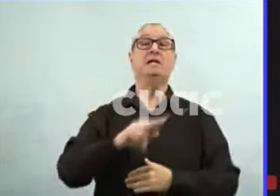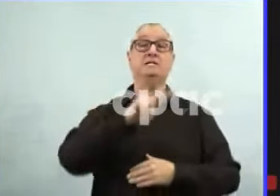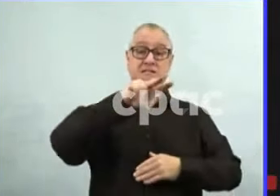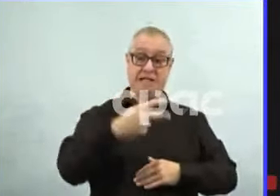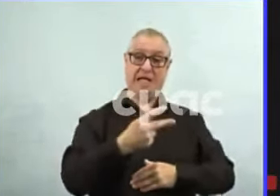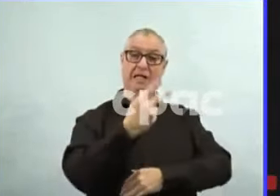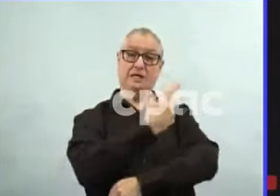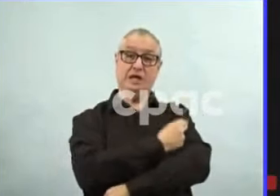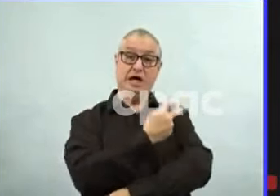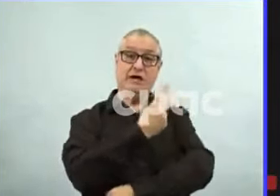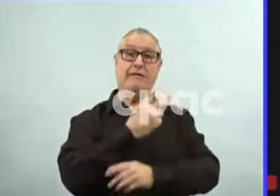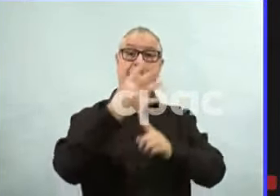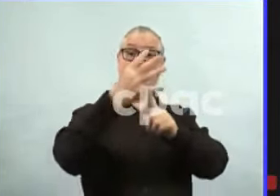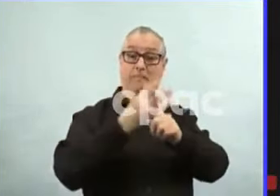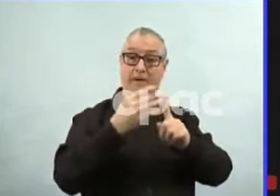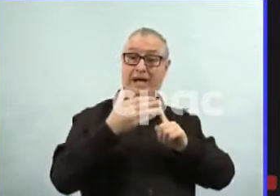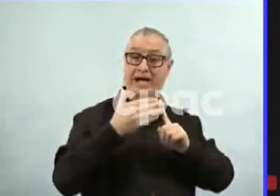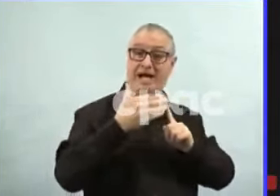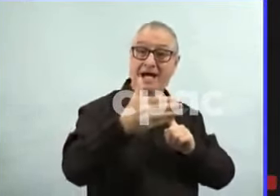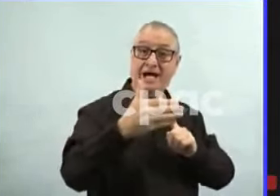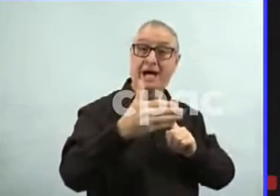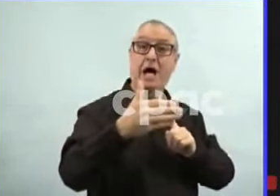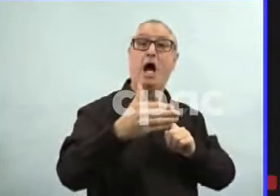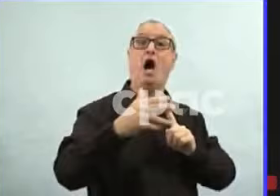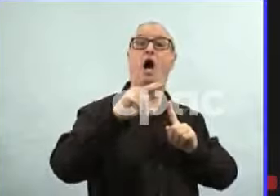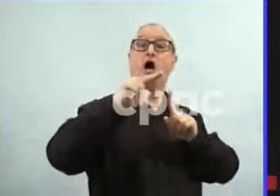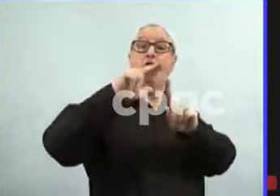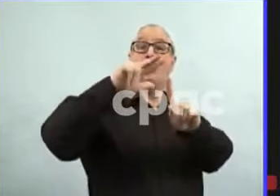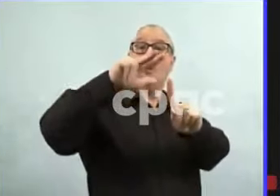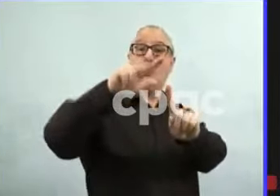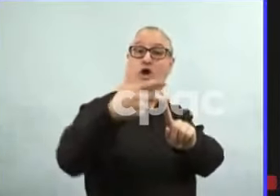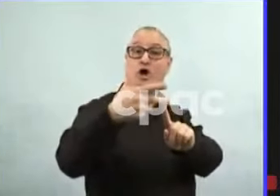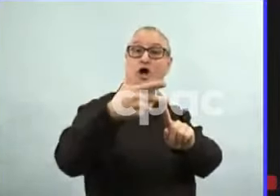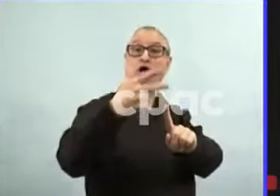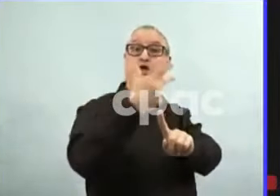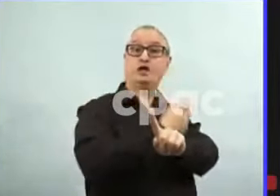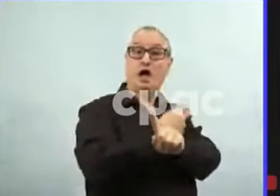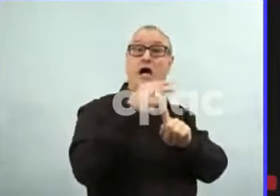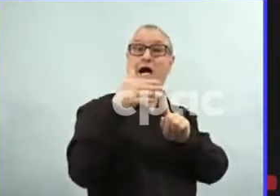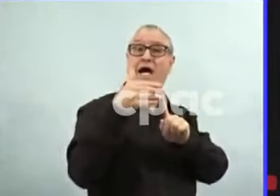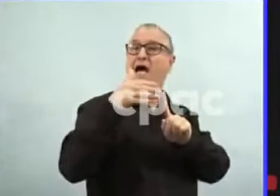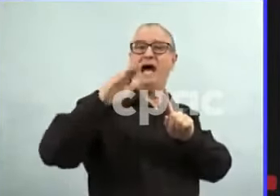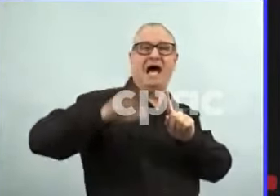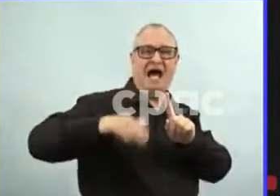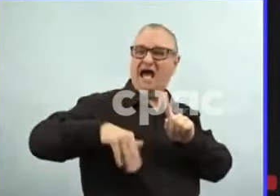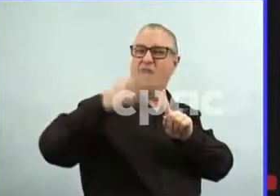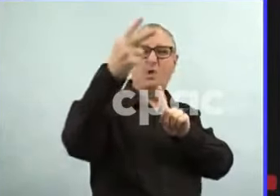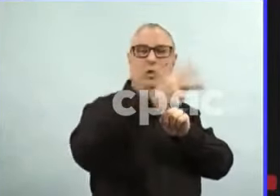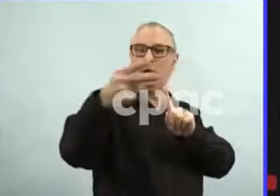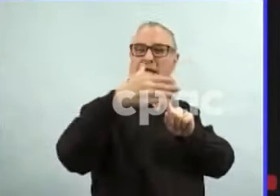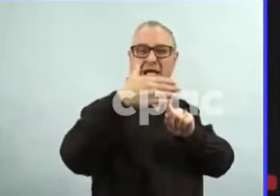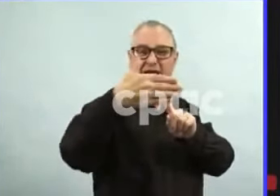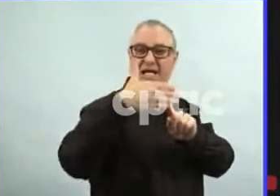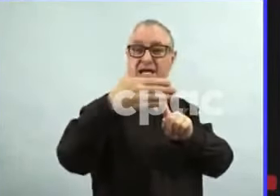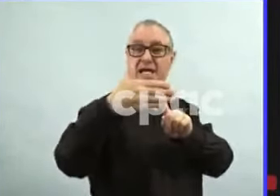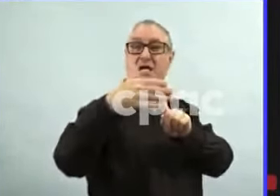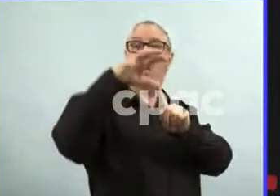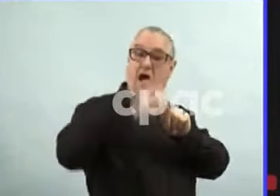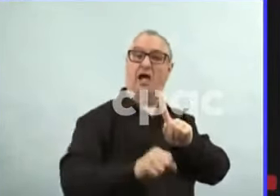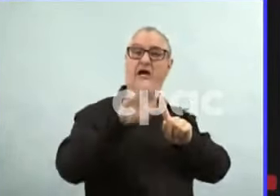not had a third dose or it has been less than 14 days since your third dose and have any one of the following conditions.